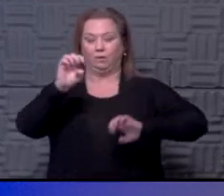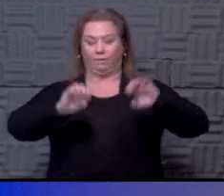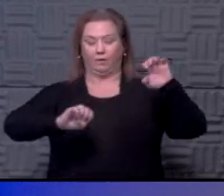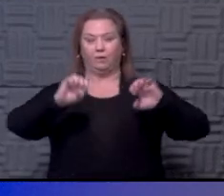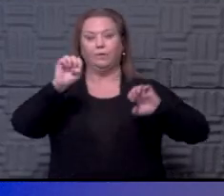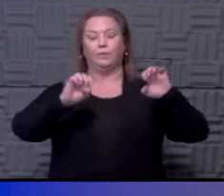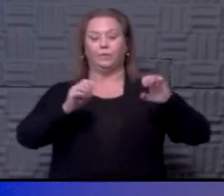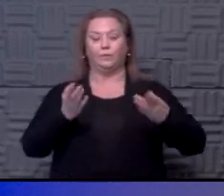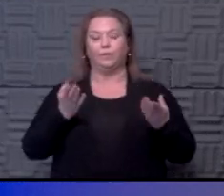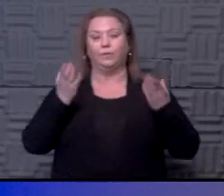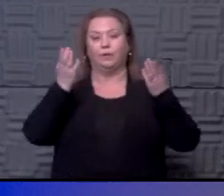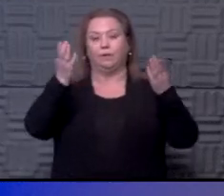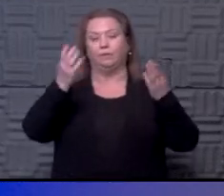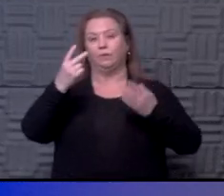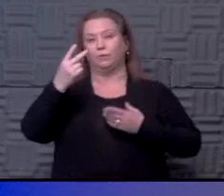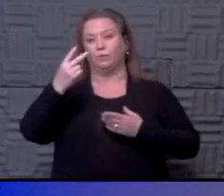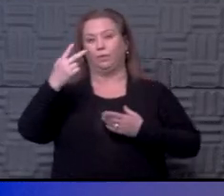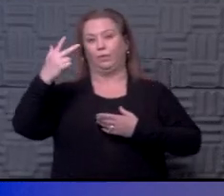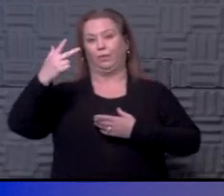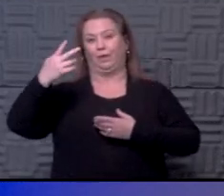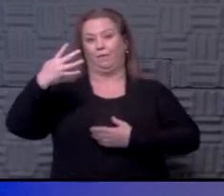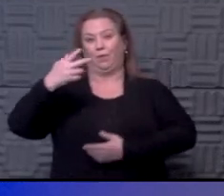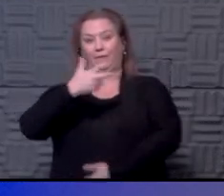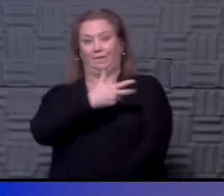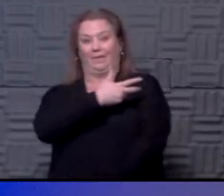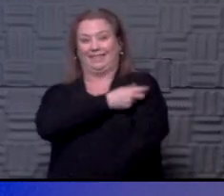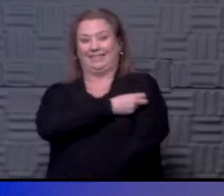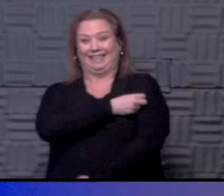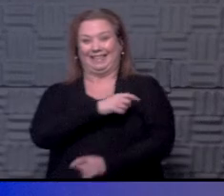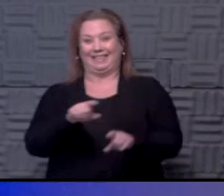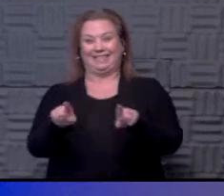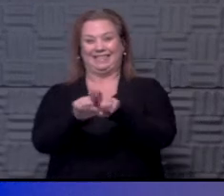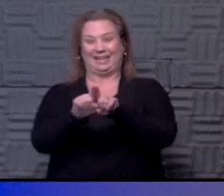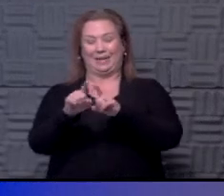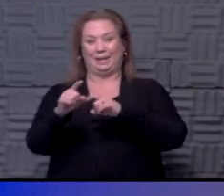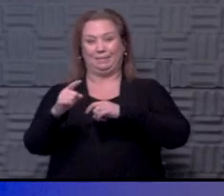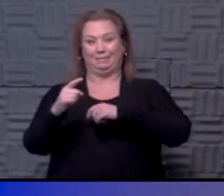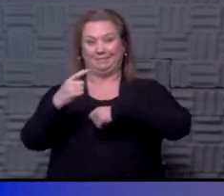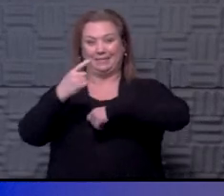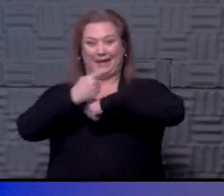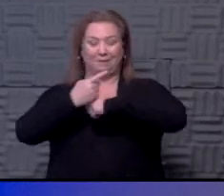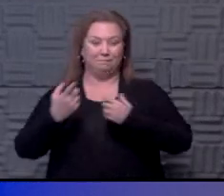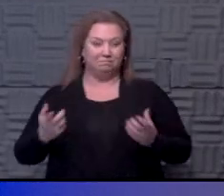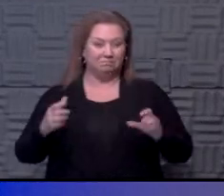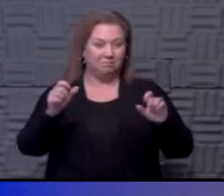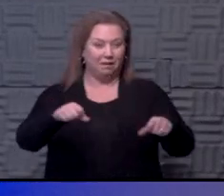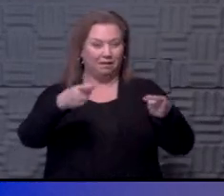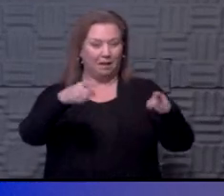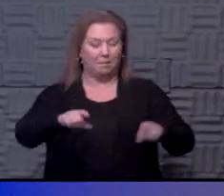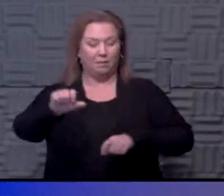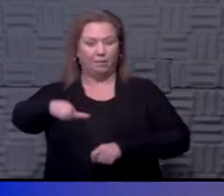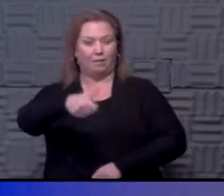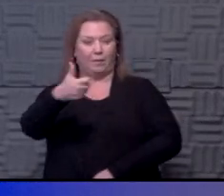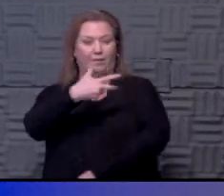we certainly give two, three, sometimes four vaccines on the same visit. So that can happen with other vaccines. It is perfectly